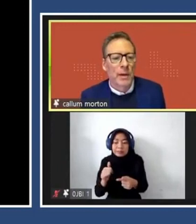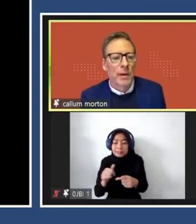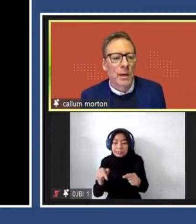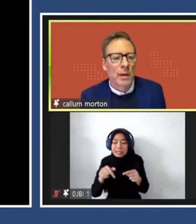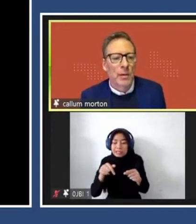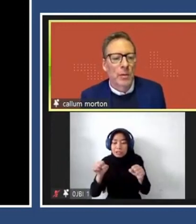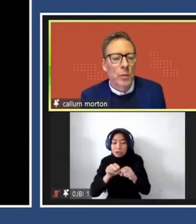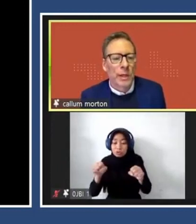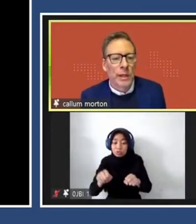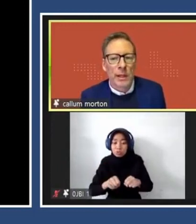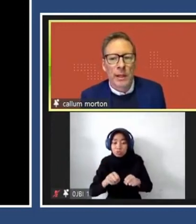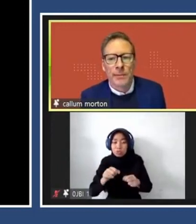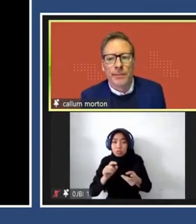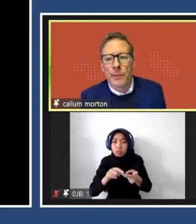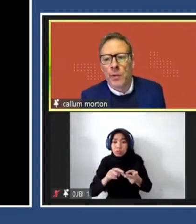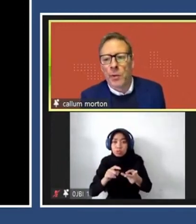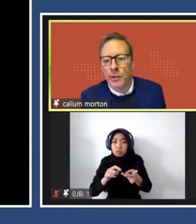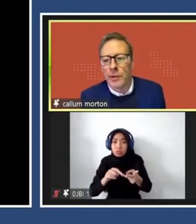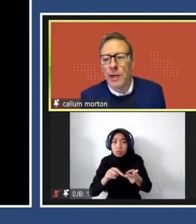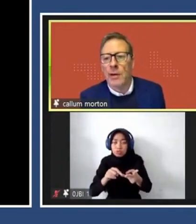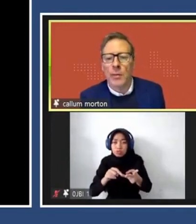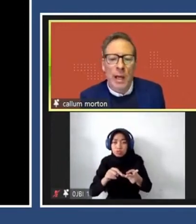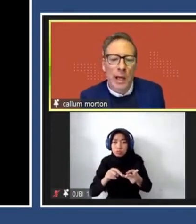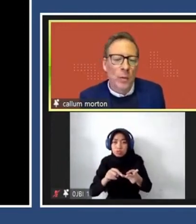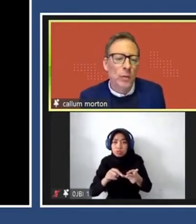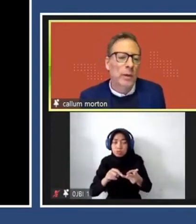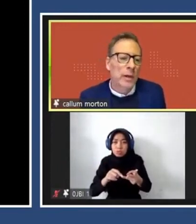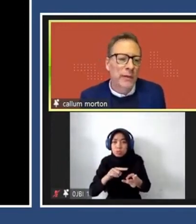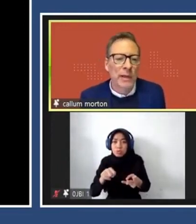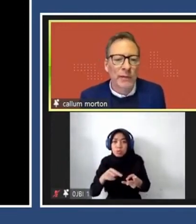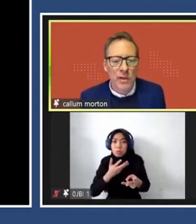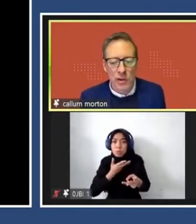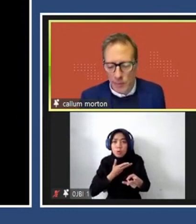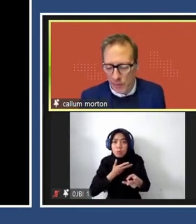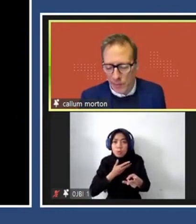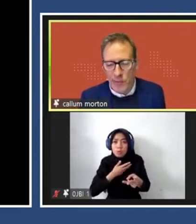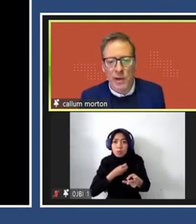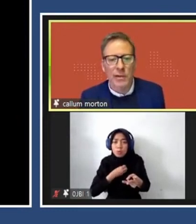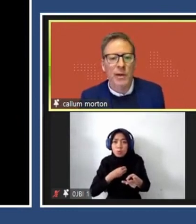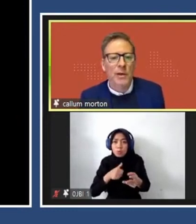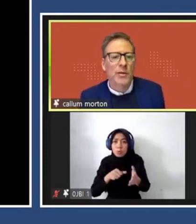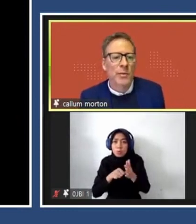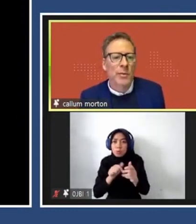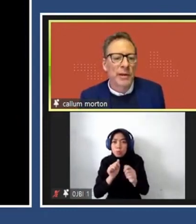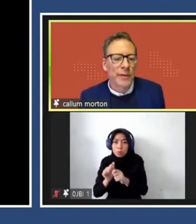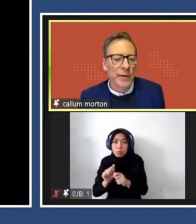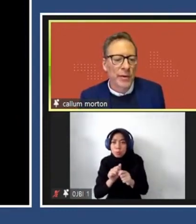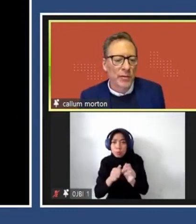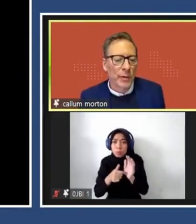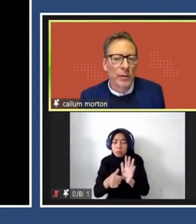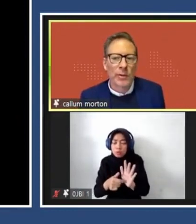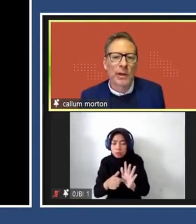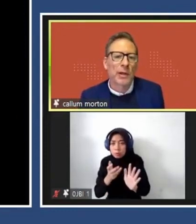we, we wanted our, our kind of intervention to be very precise. So,